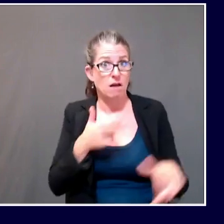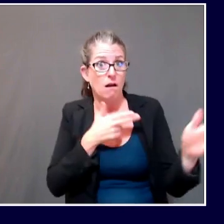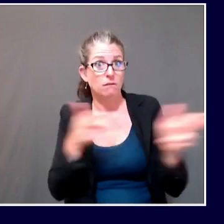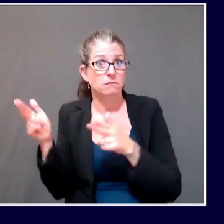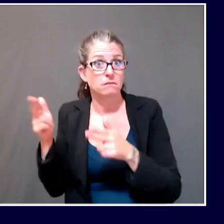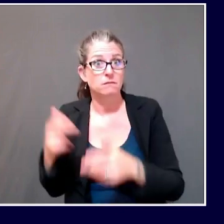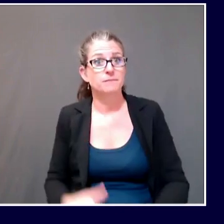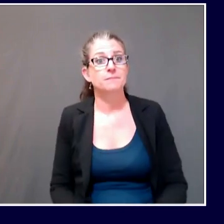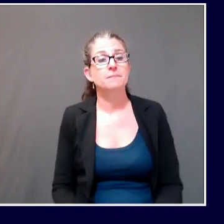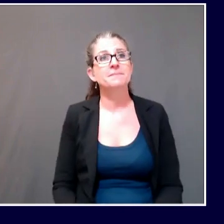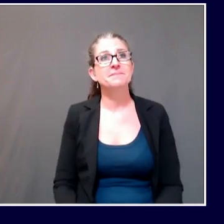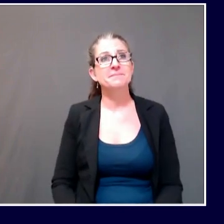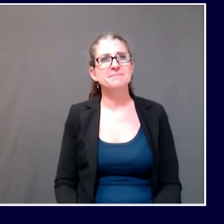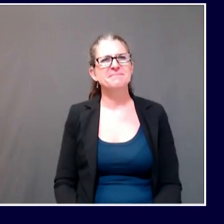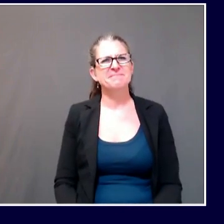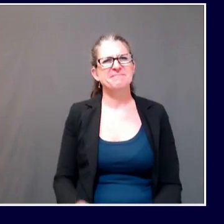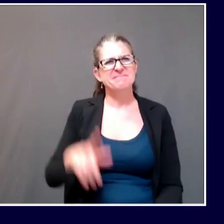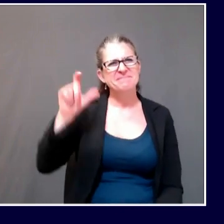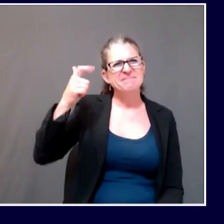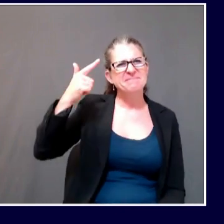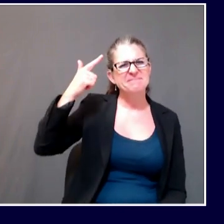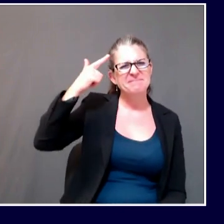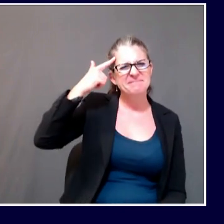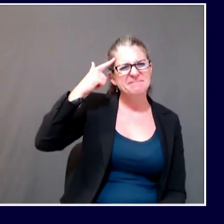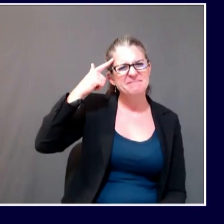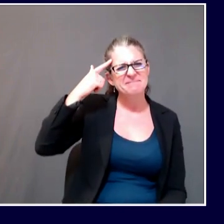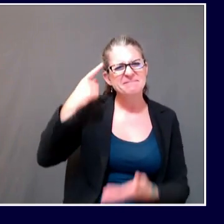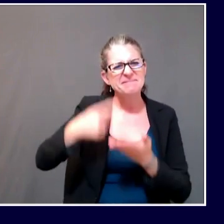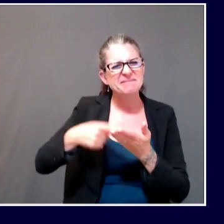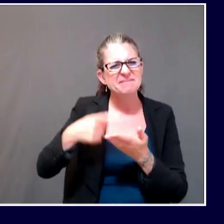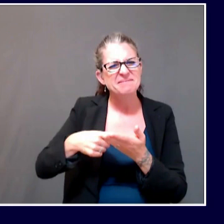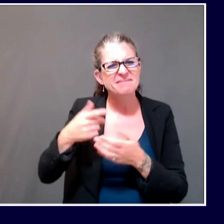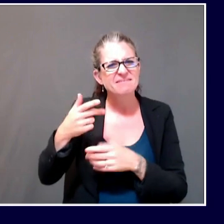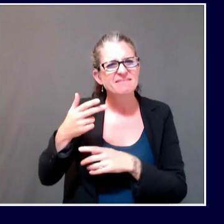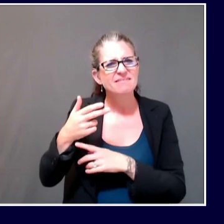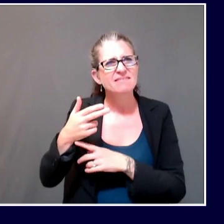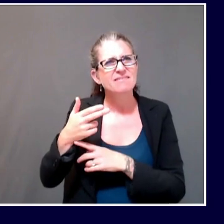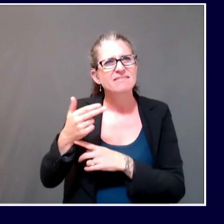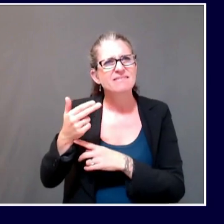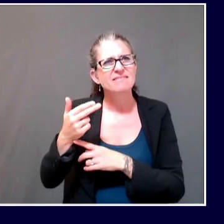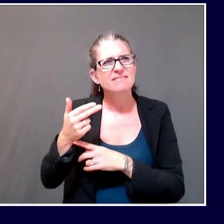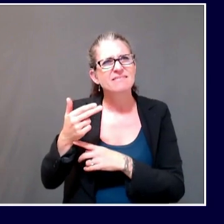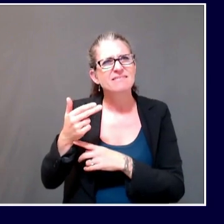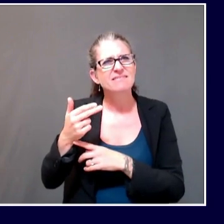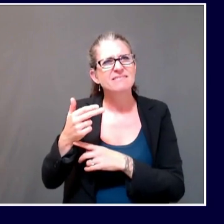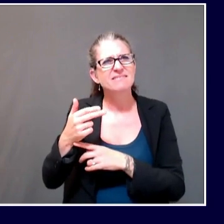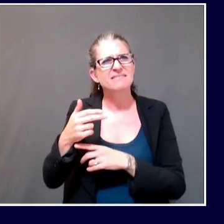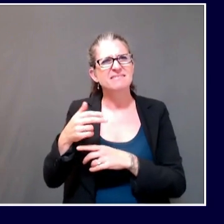I mean, I mean, you don't usually go up, go out in groups of five or six together. I mean,